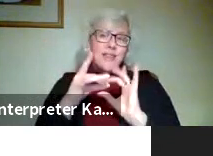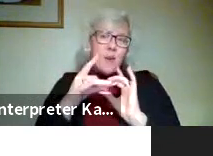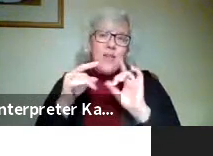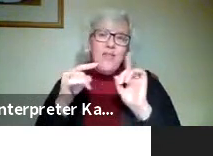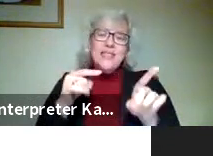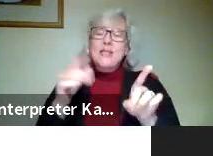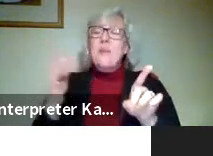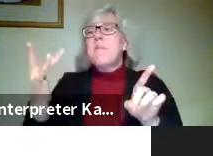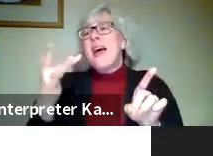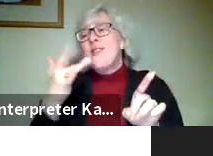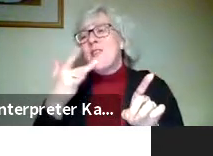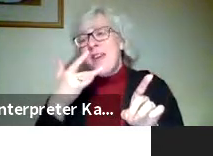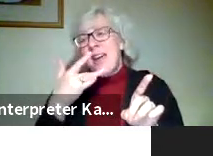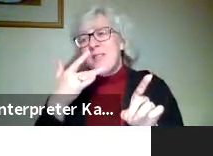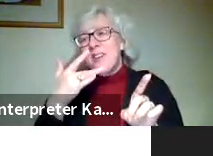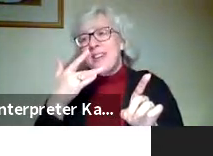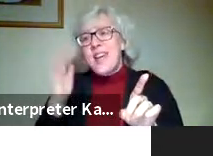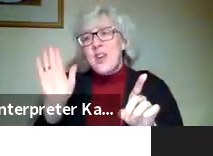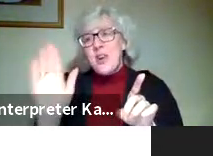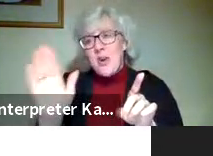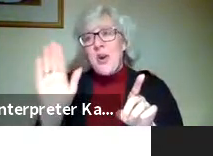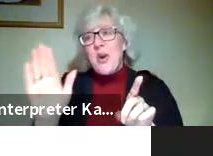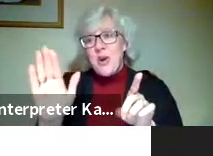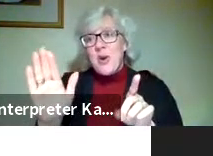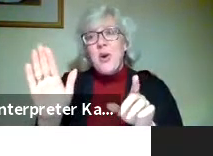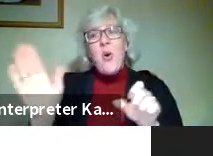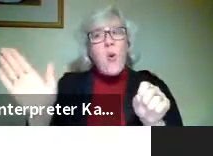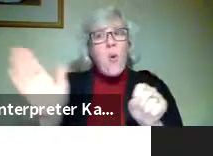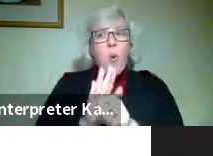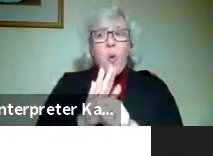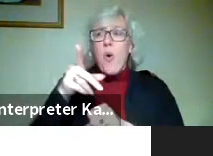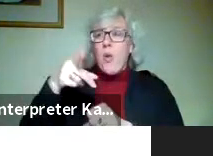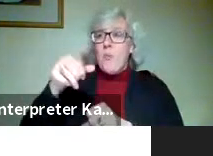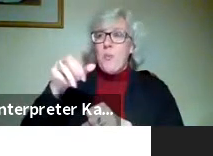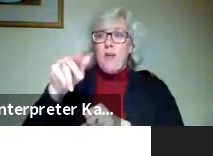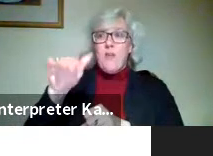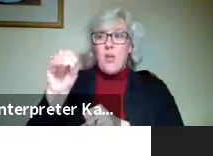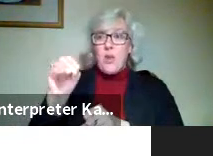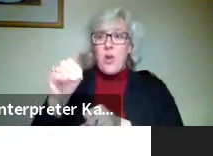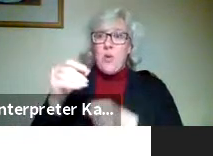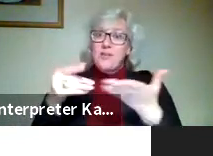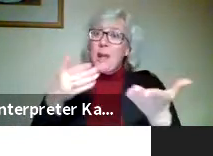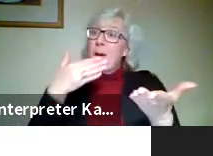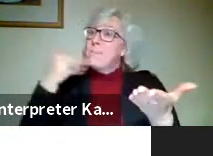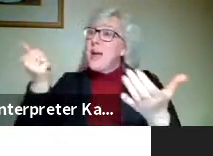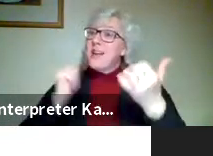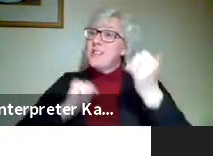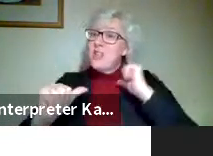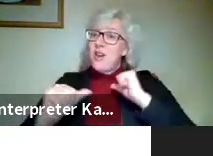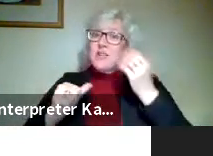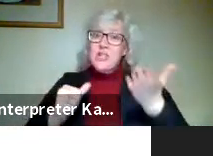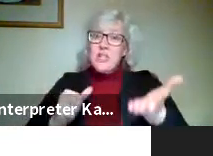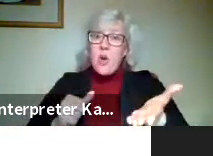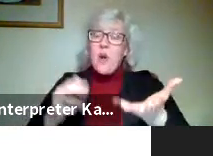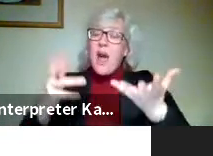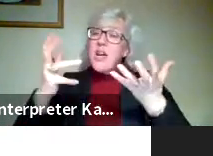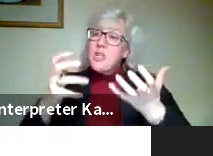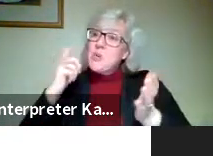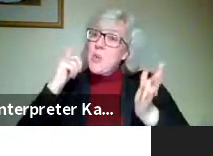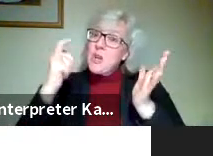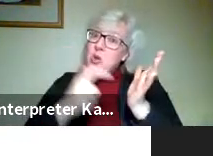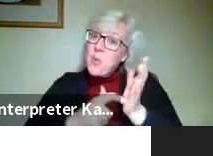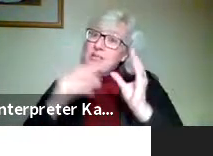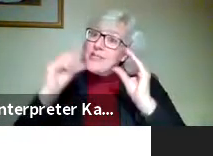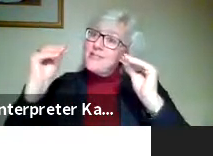this was my favorite piece. That's her, in her portfolio. And here it is. Best of show. And I just want to note that